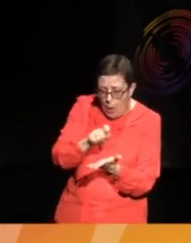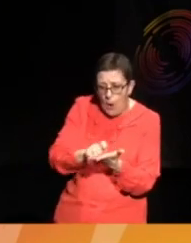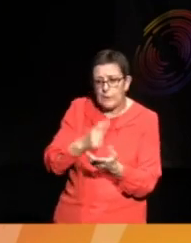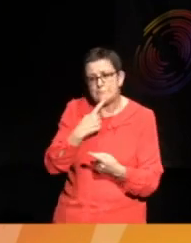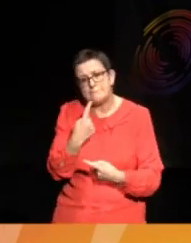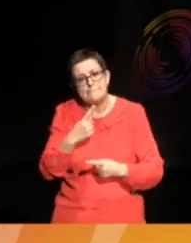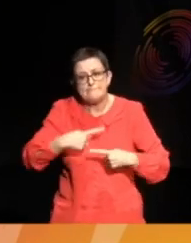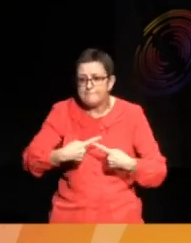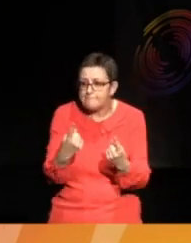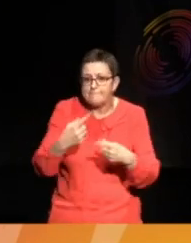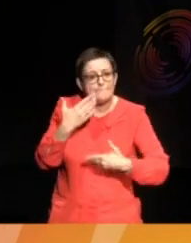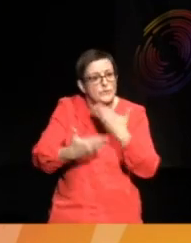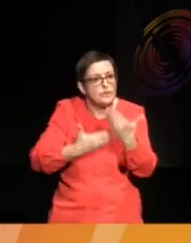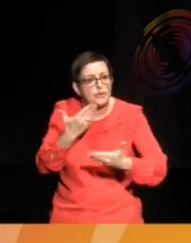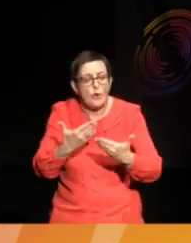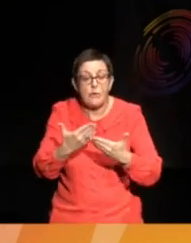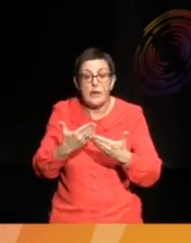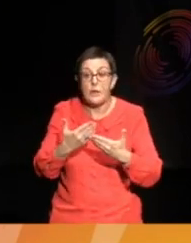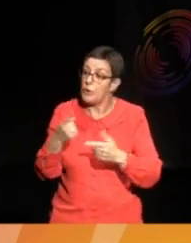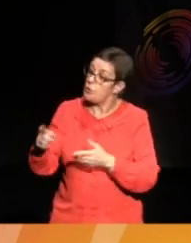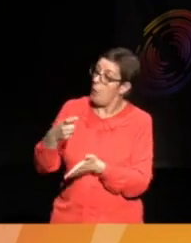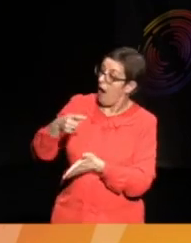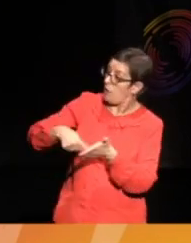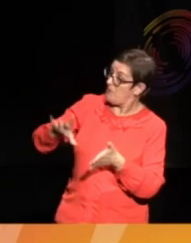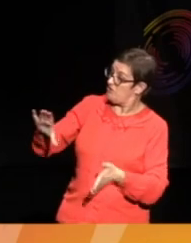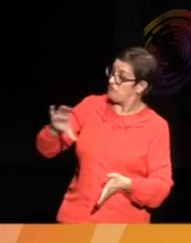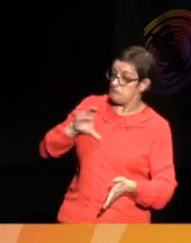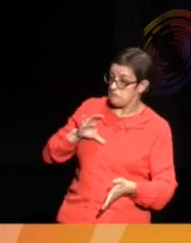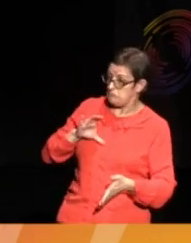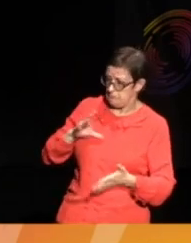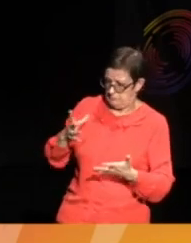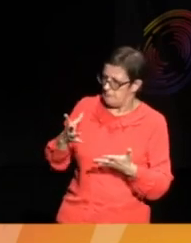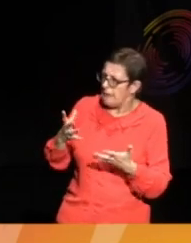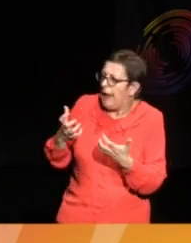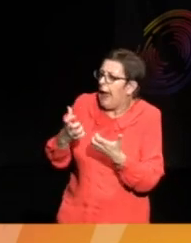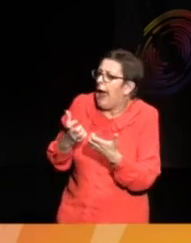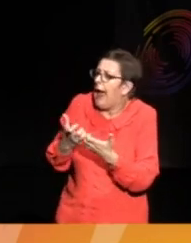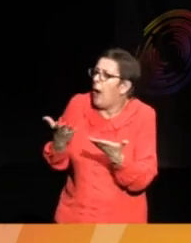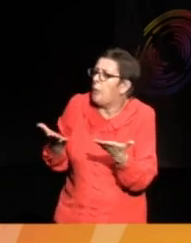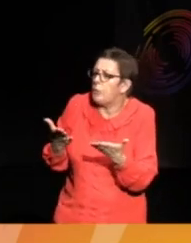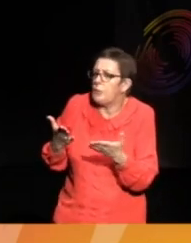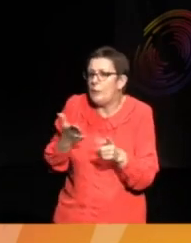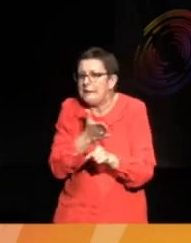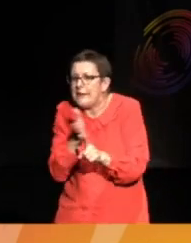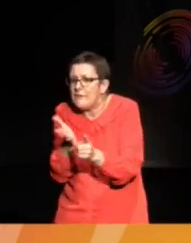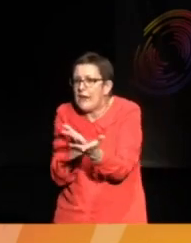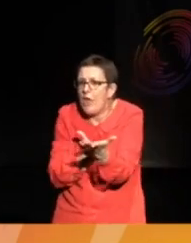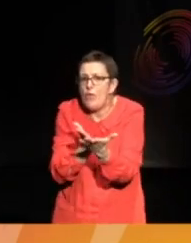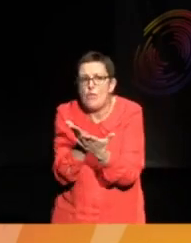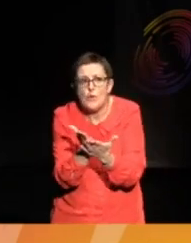How, you know, you're commissioned to do those. How do you navigate all of this?